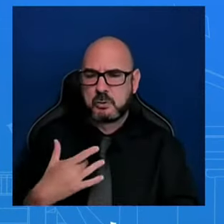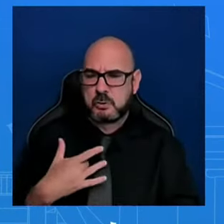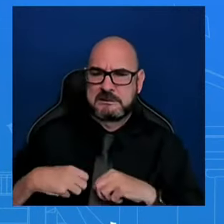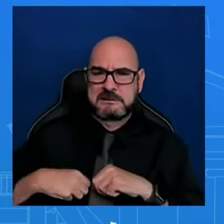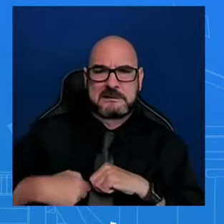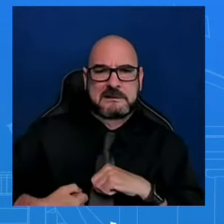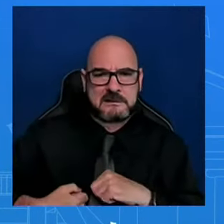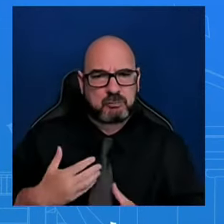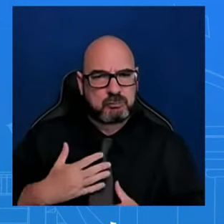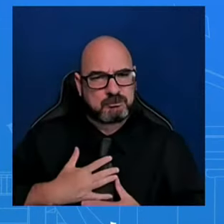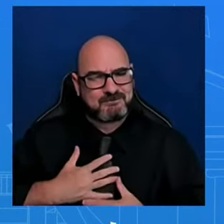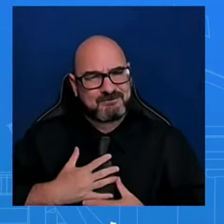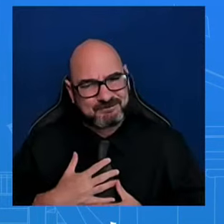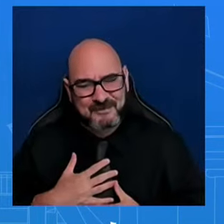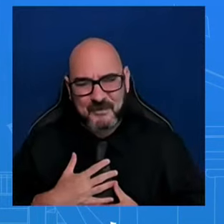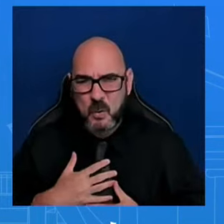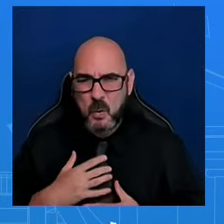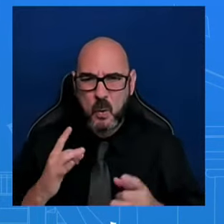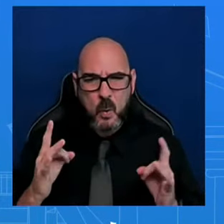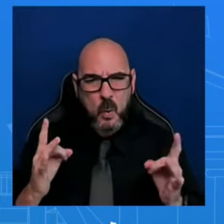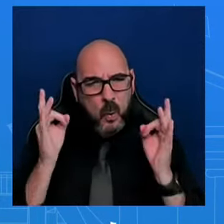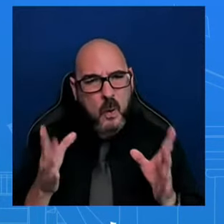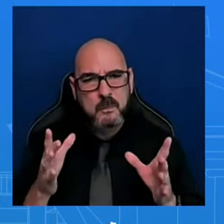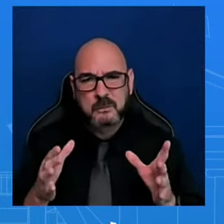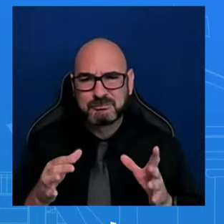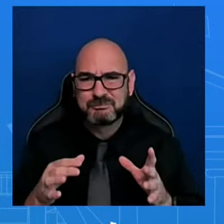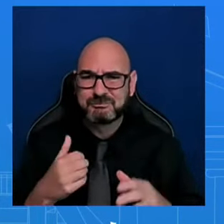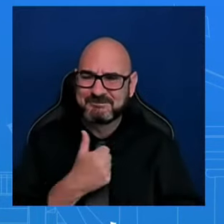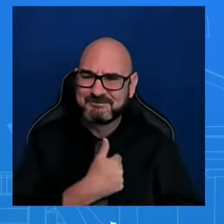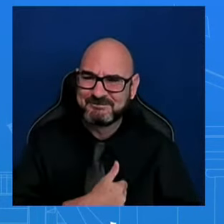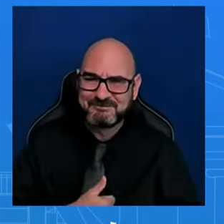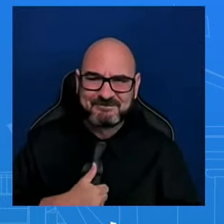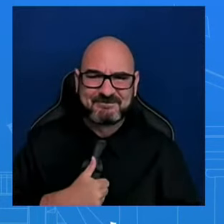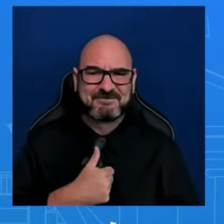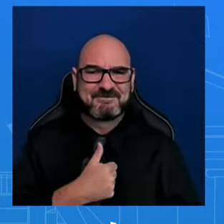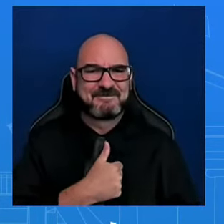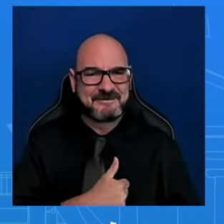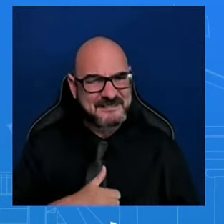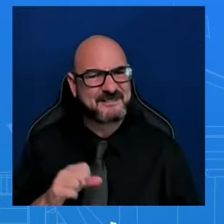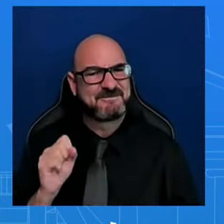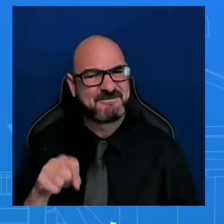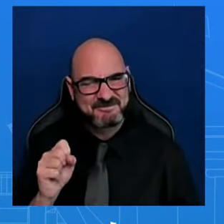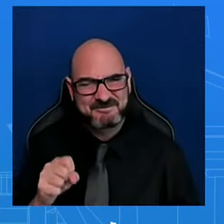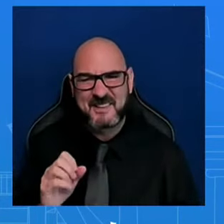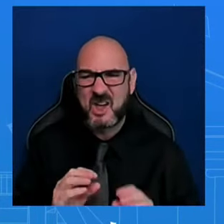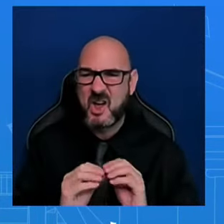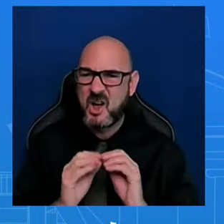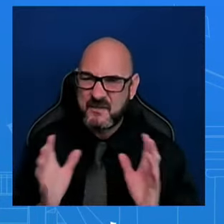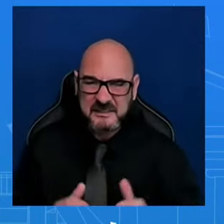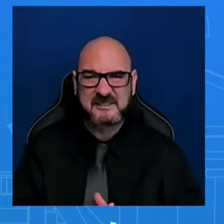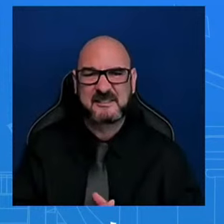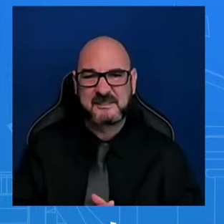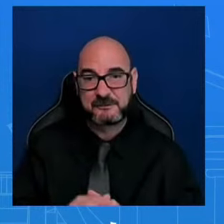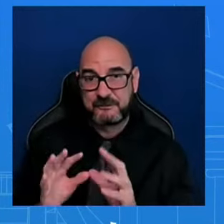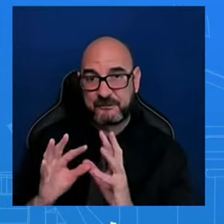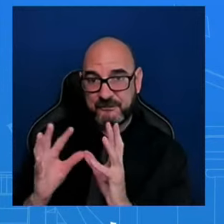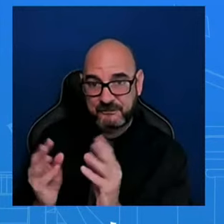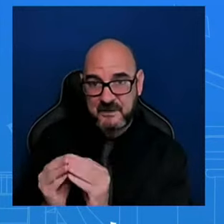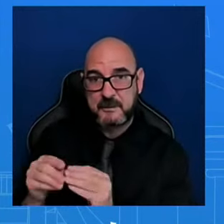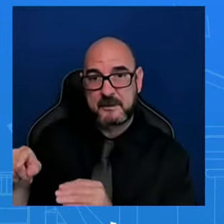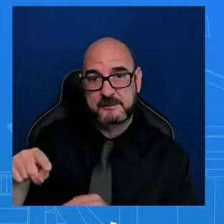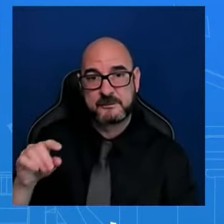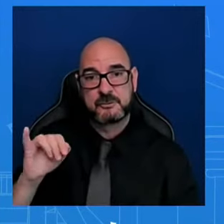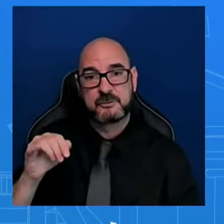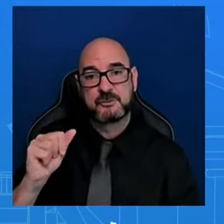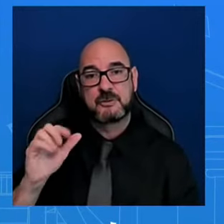tragic. We send our deepest, deepest condolences, obviously, to the family of Jacob. And, you know,